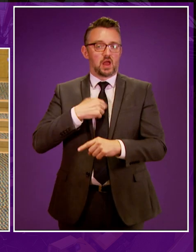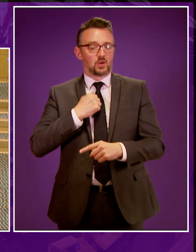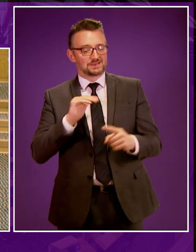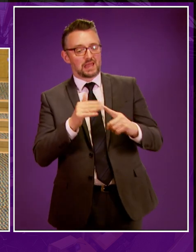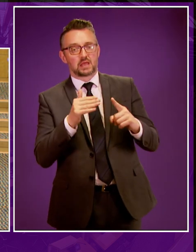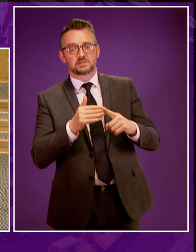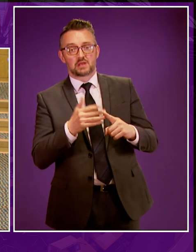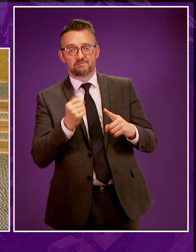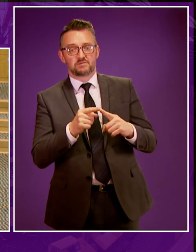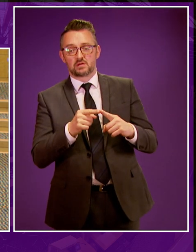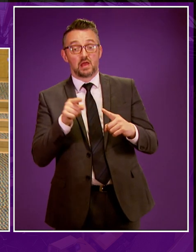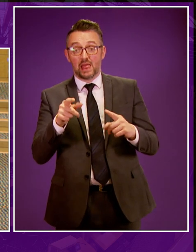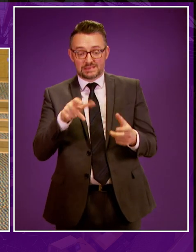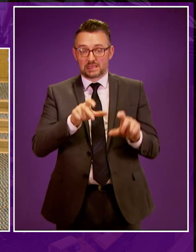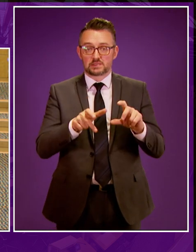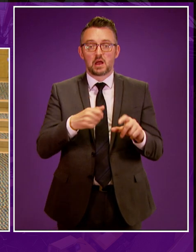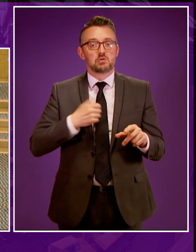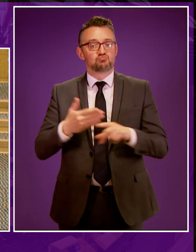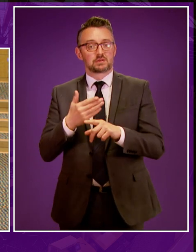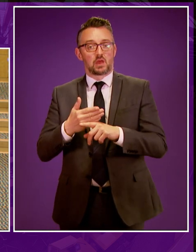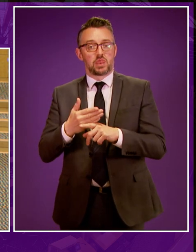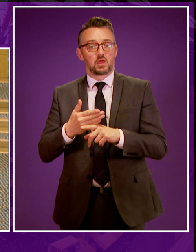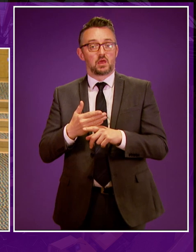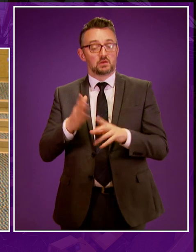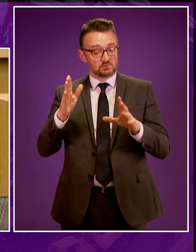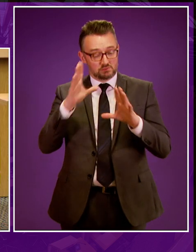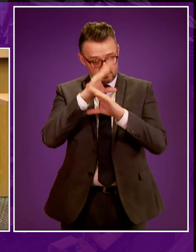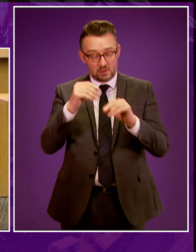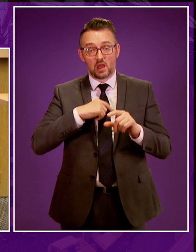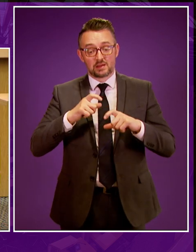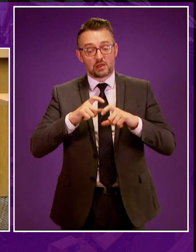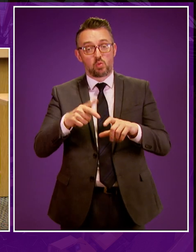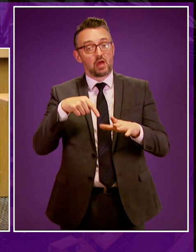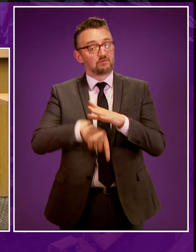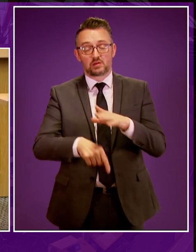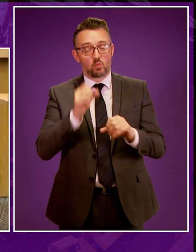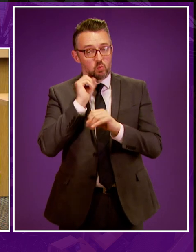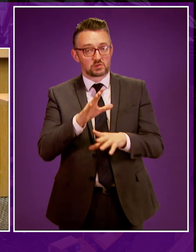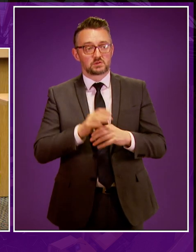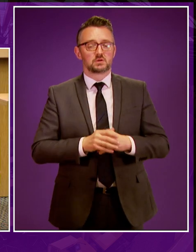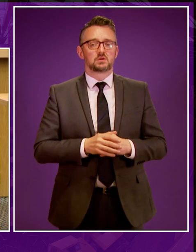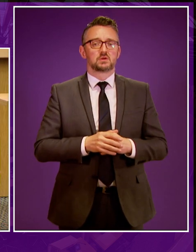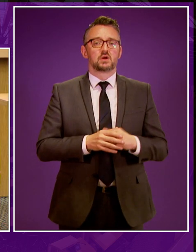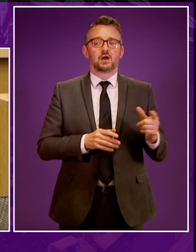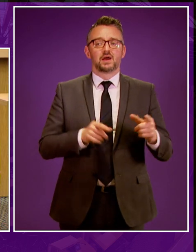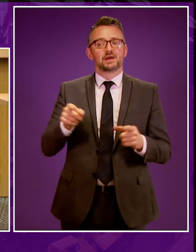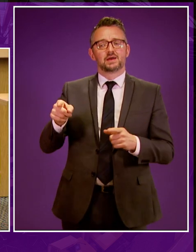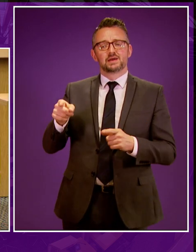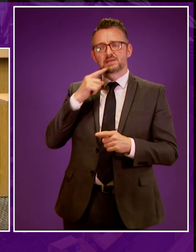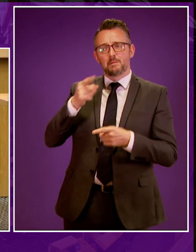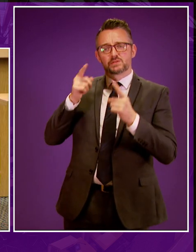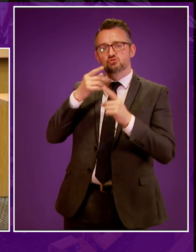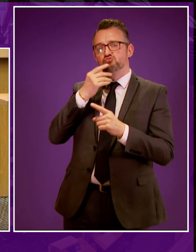change targets. That is science and that is practical action. We are not going forward with fracking. Jamie Green. The Minister is using environmental targets